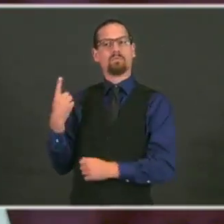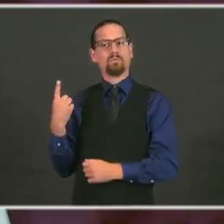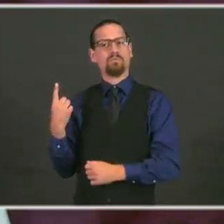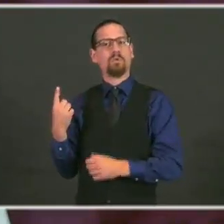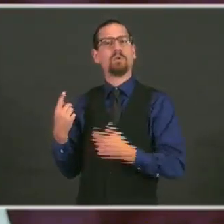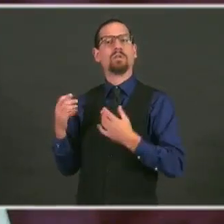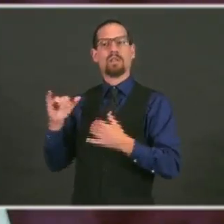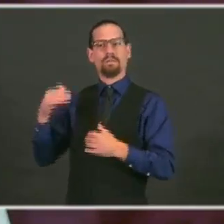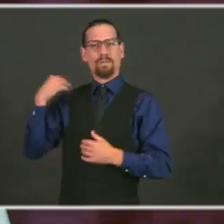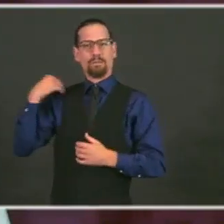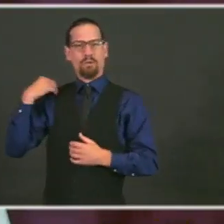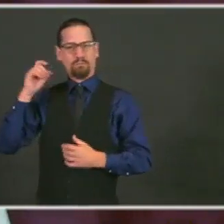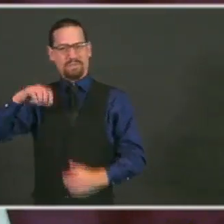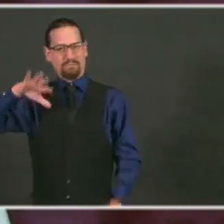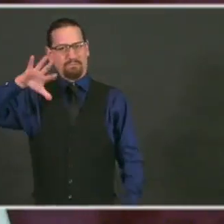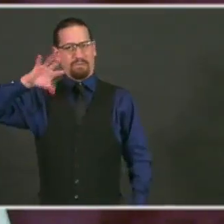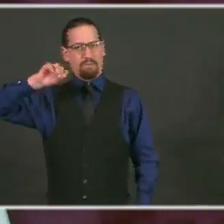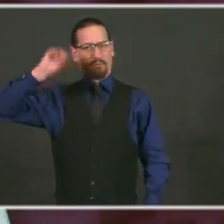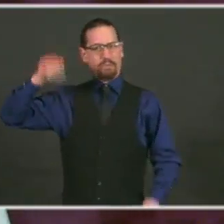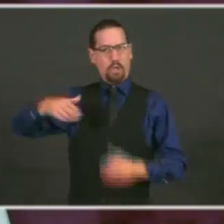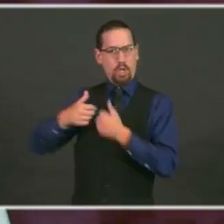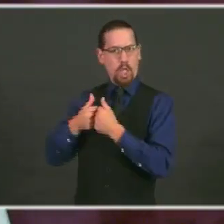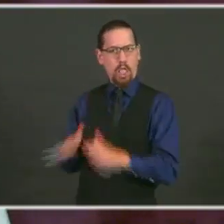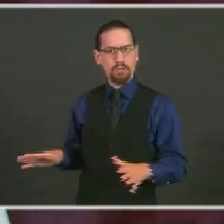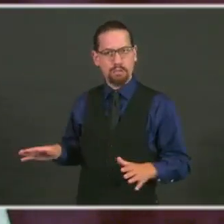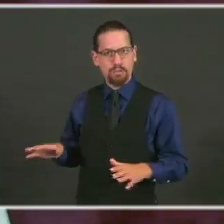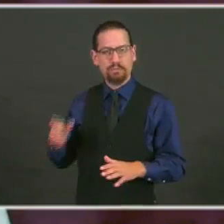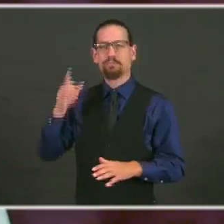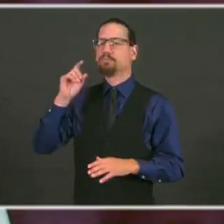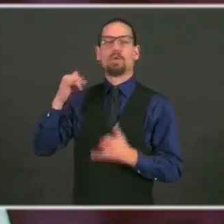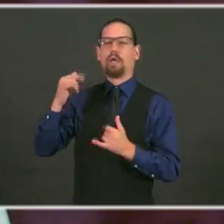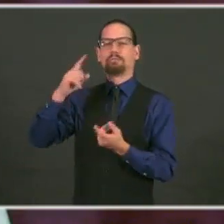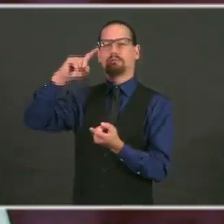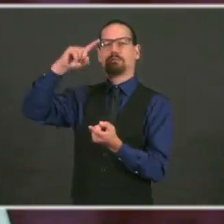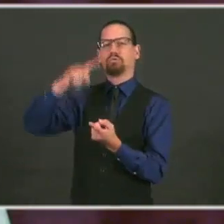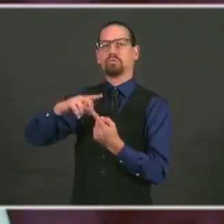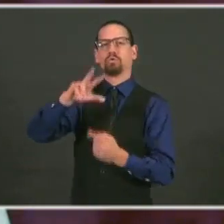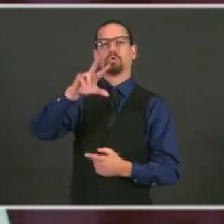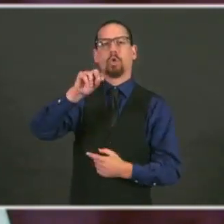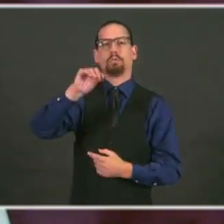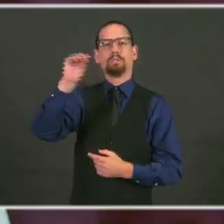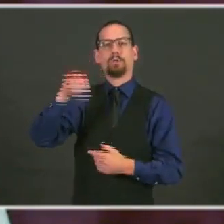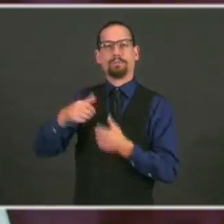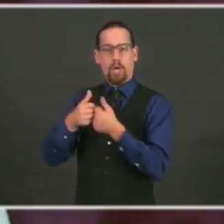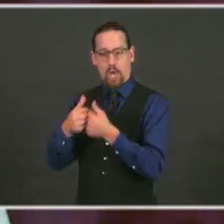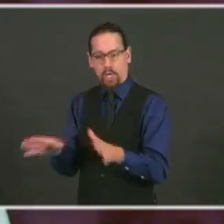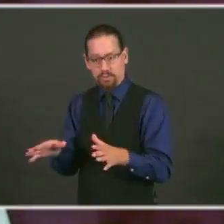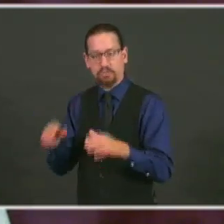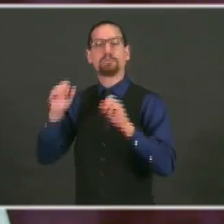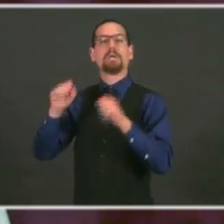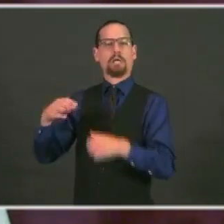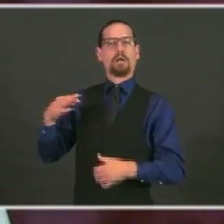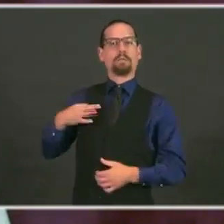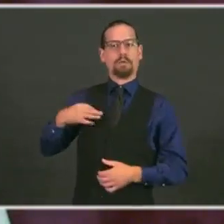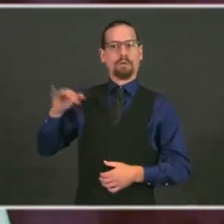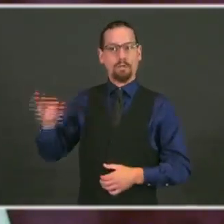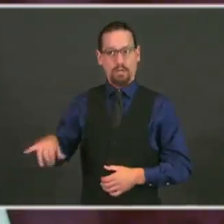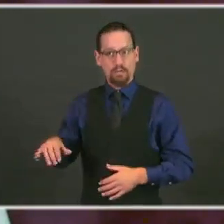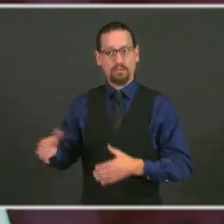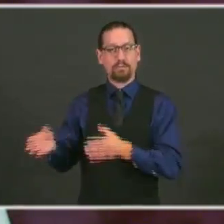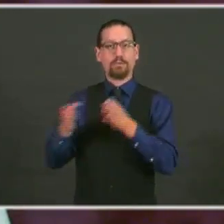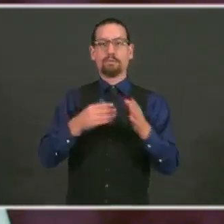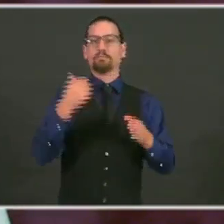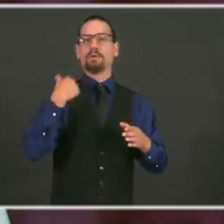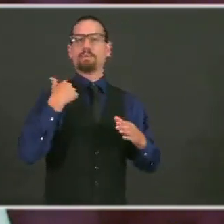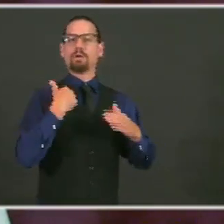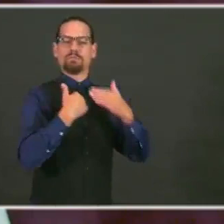be 50%, and then businesses with fewer than 50 employees. All